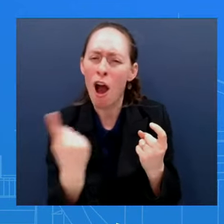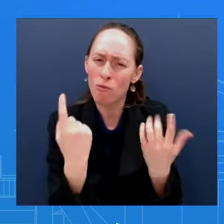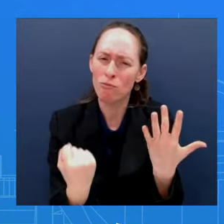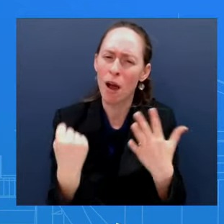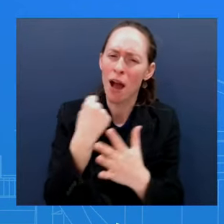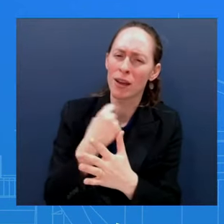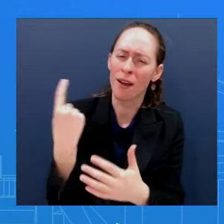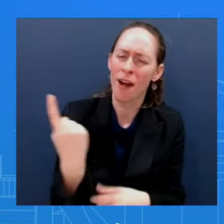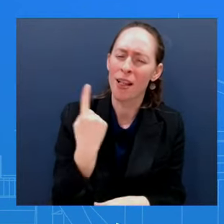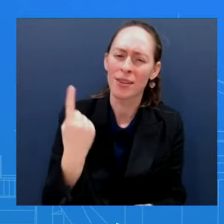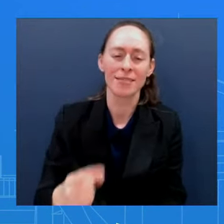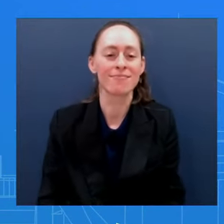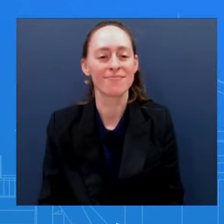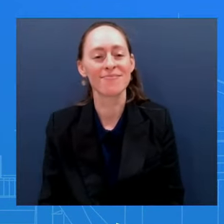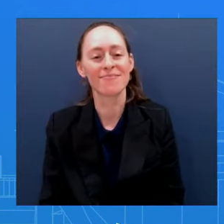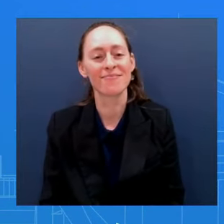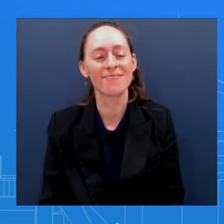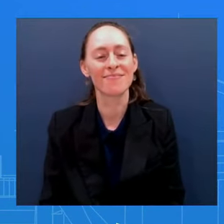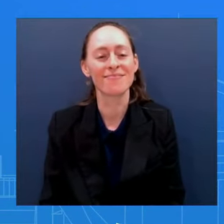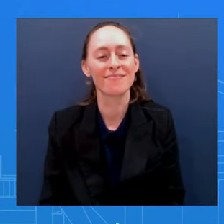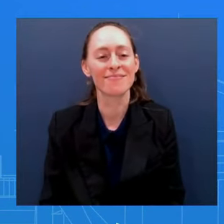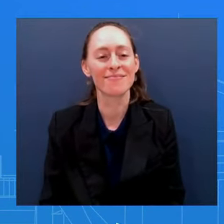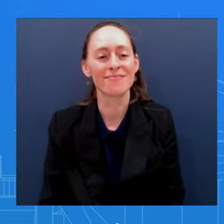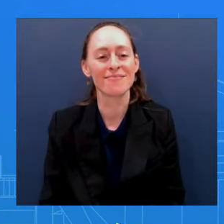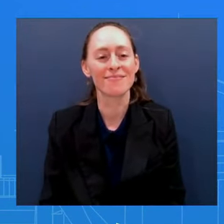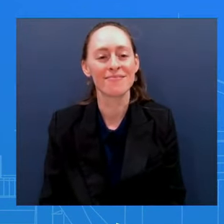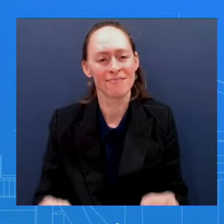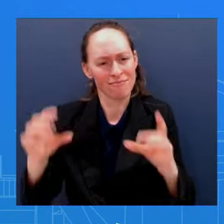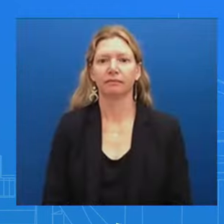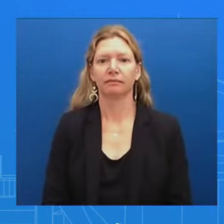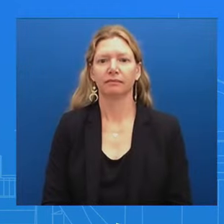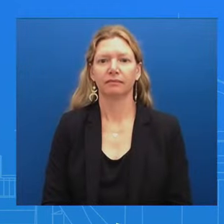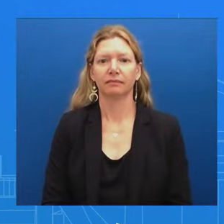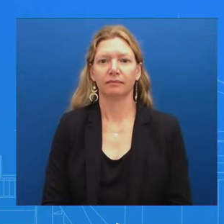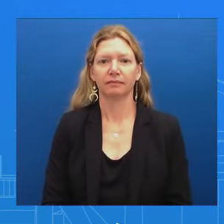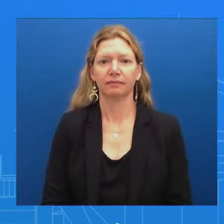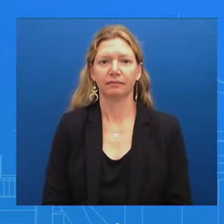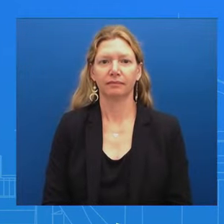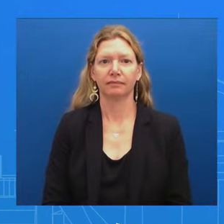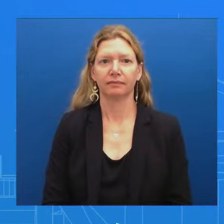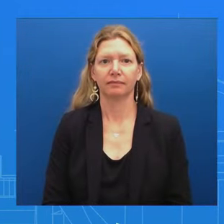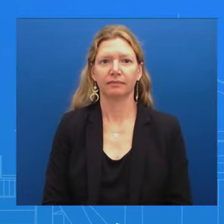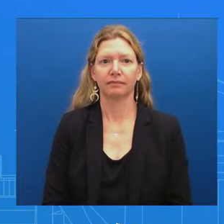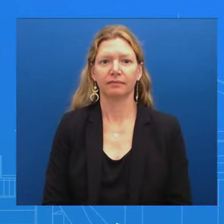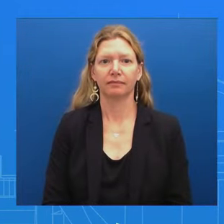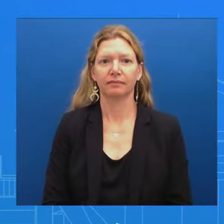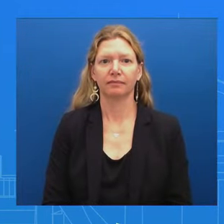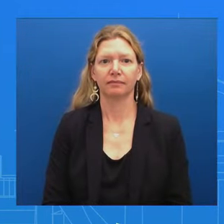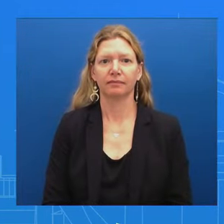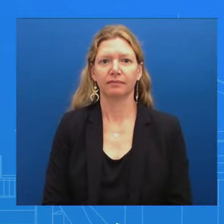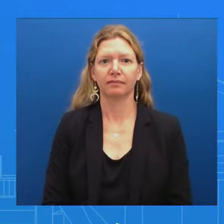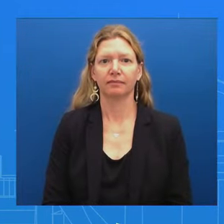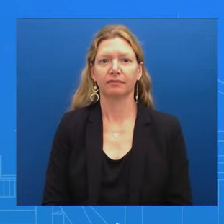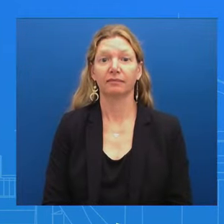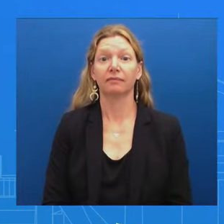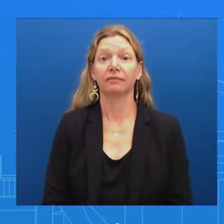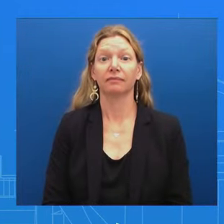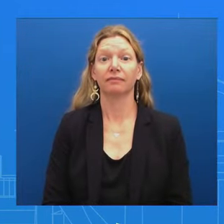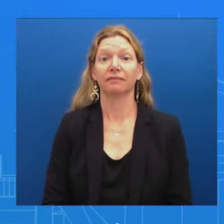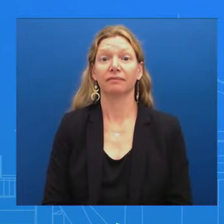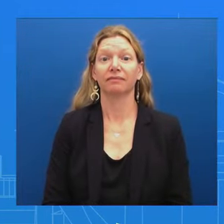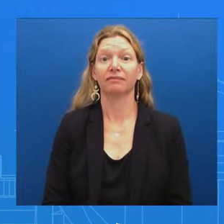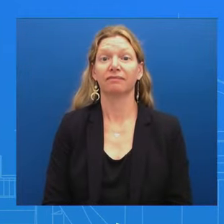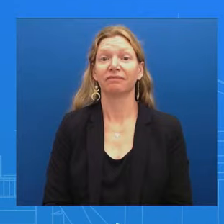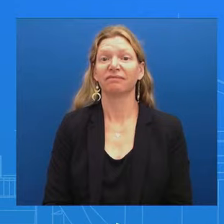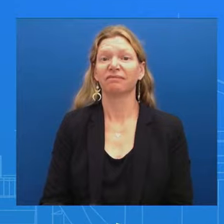with other reporters, journalists out there Who have different ways of communicating with the American people as well We think that's